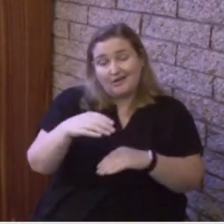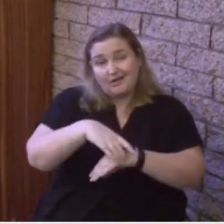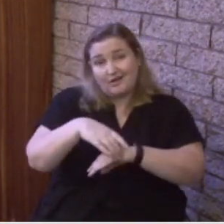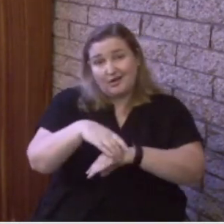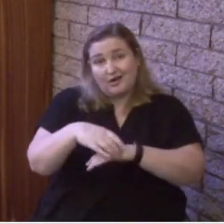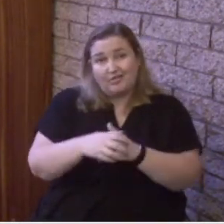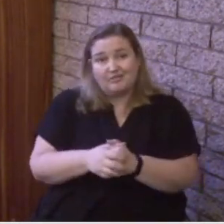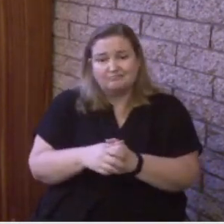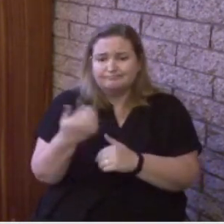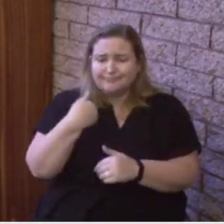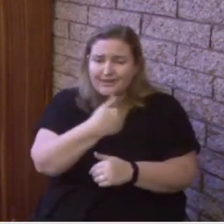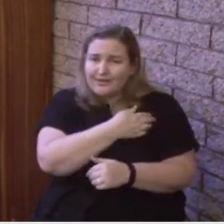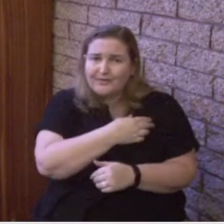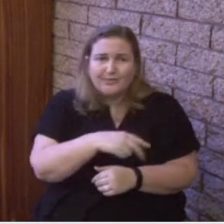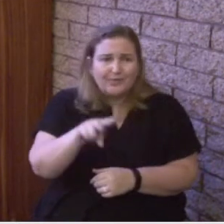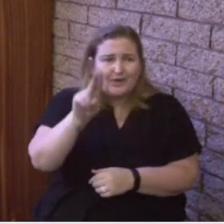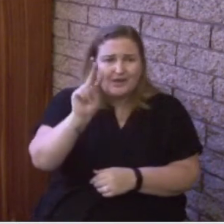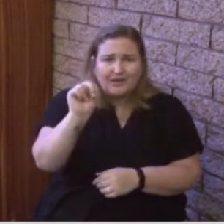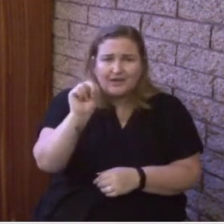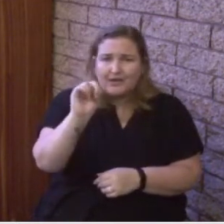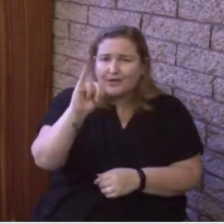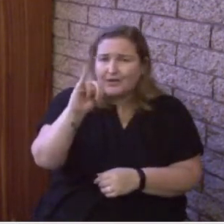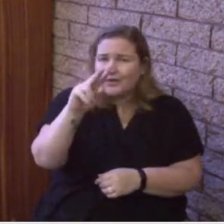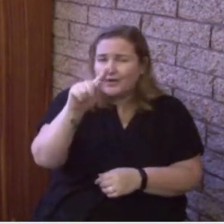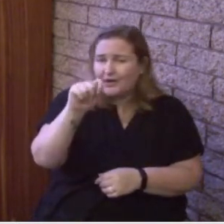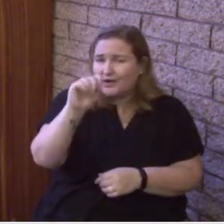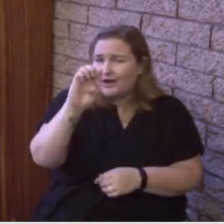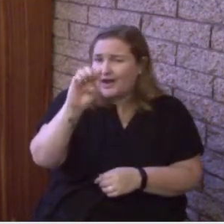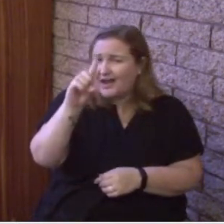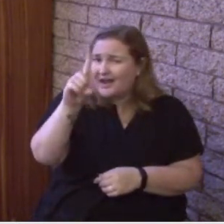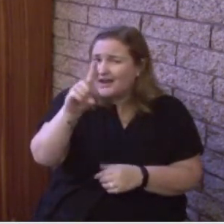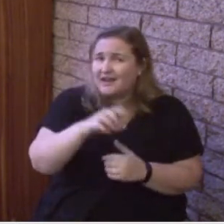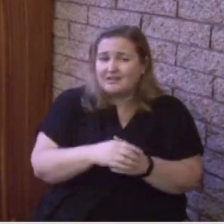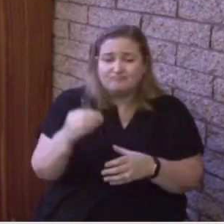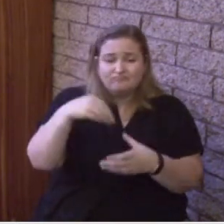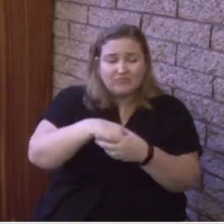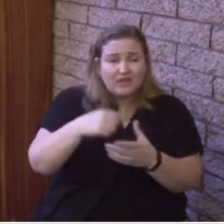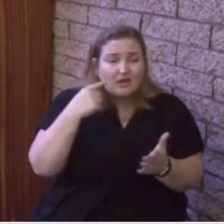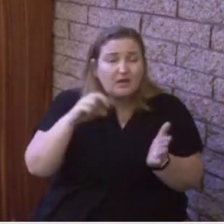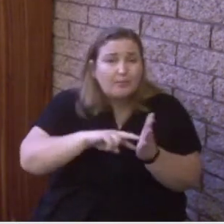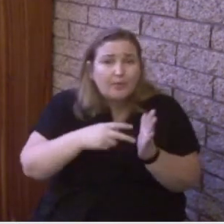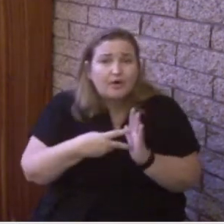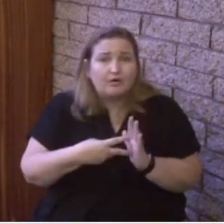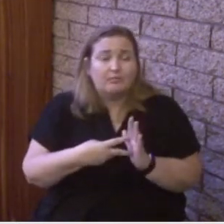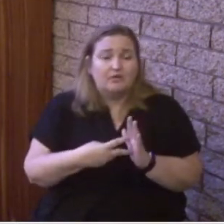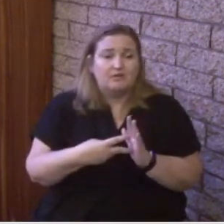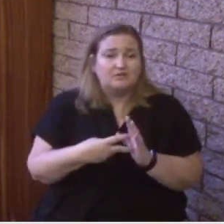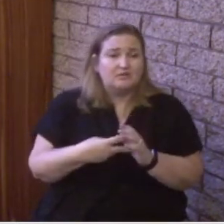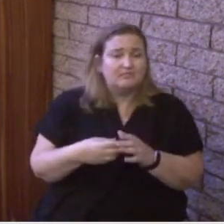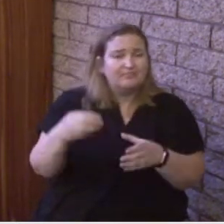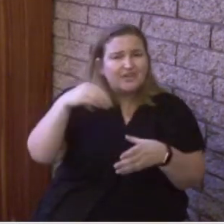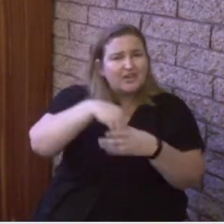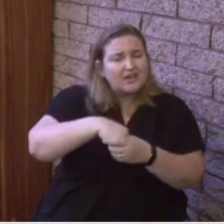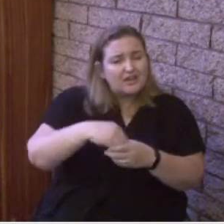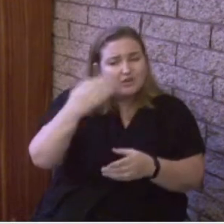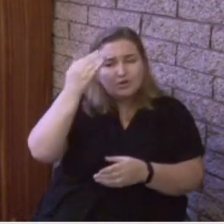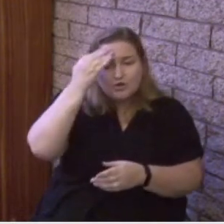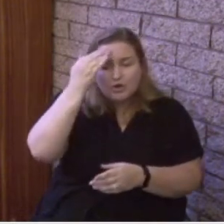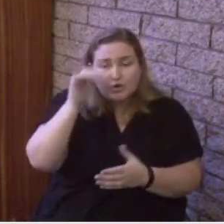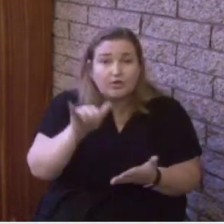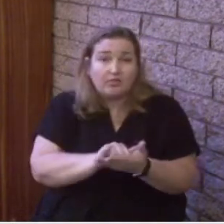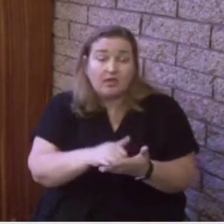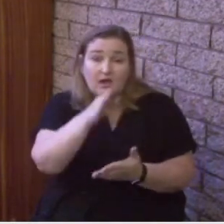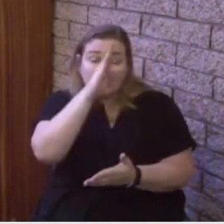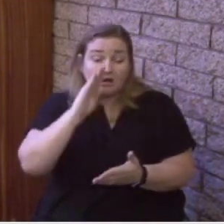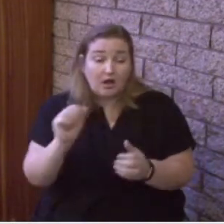We're united in purpose. We're united in knowing that God is with us, that Jesus